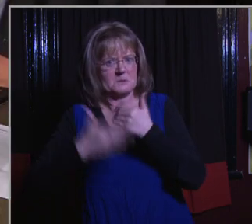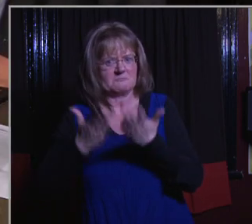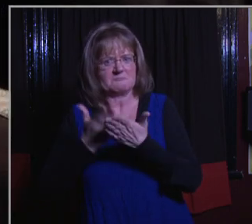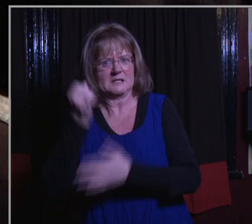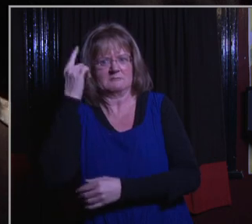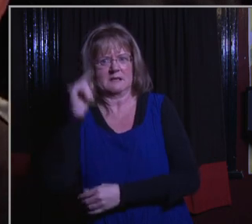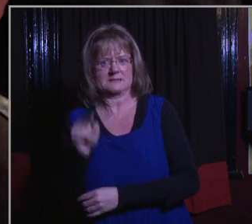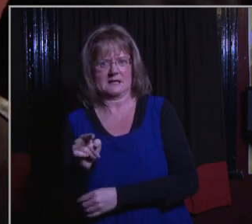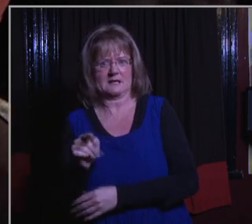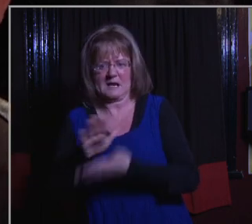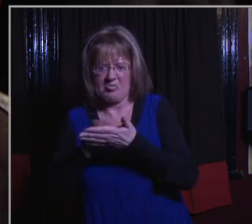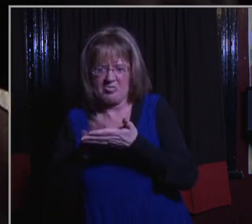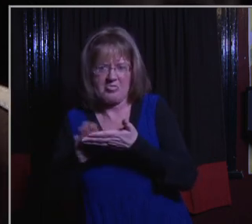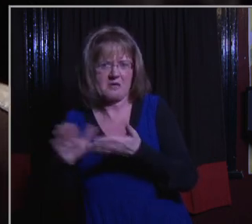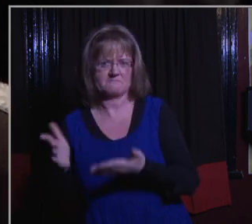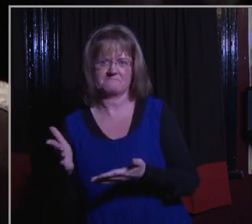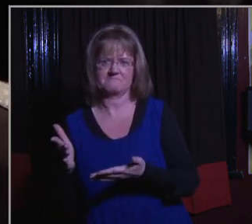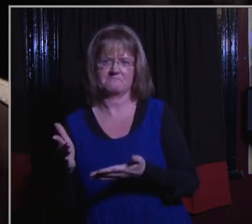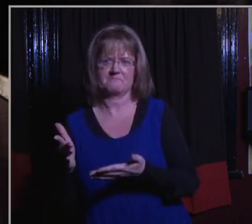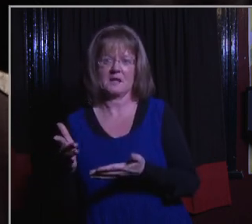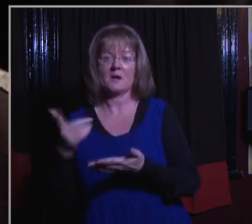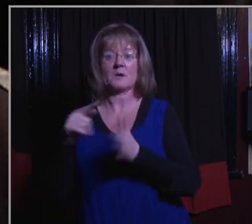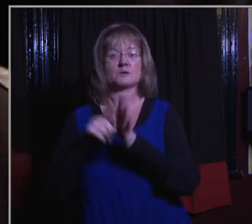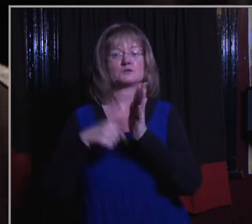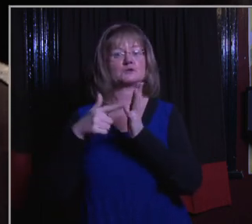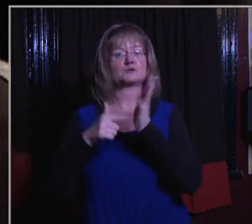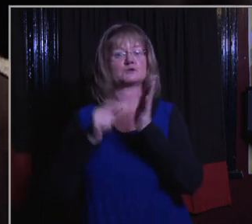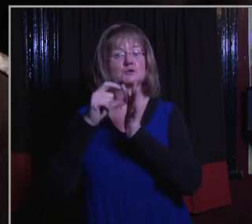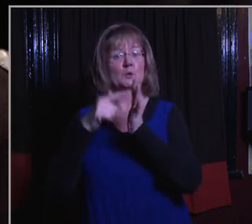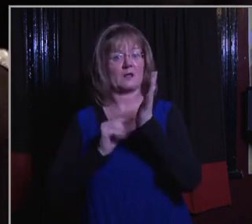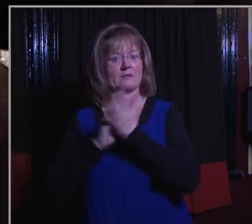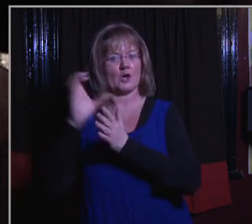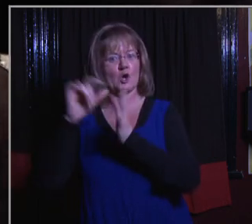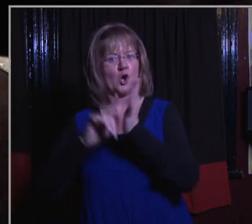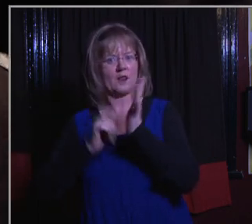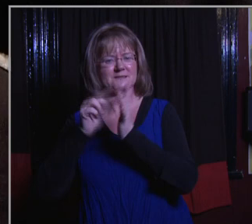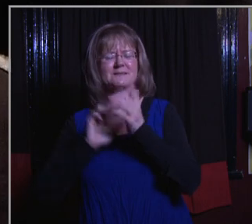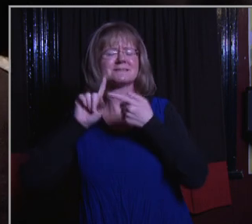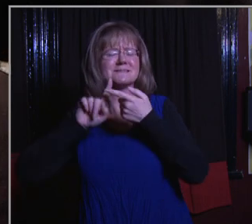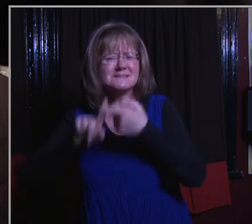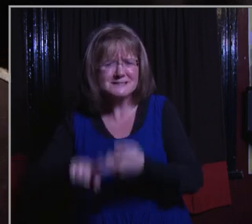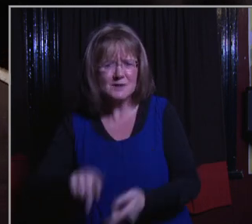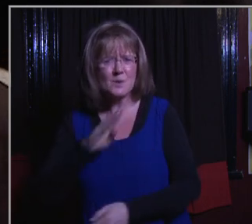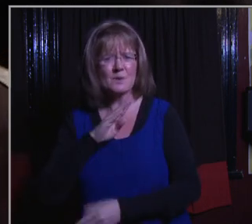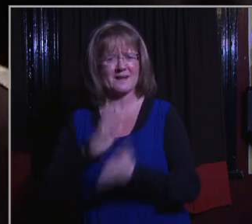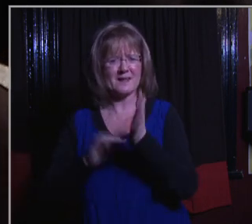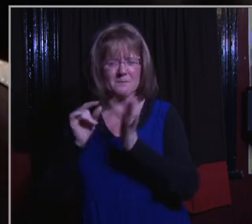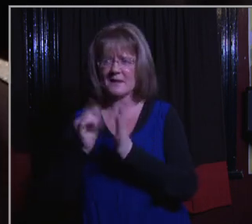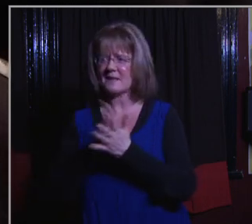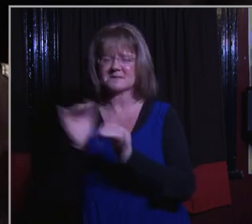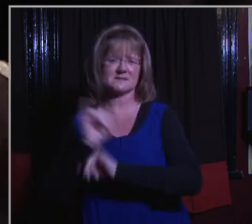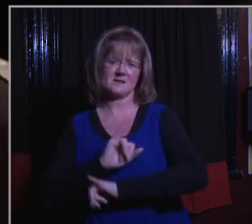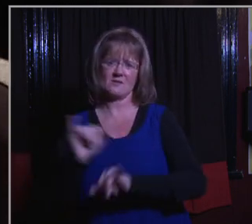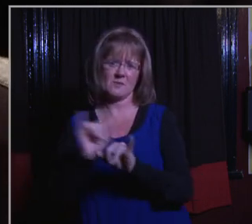realised and how dirty it got. The fact that Judith Collins is still a minister is an absolute disgrace and John Key has handled this appallingly.